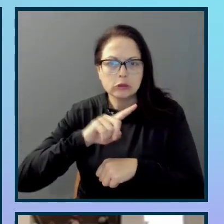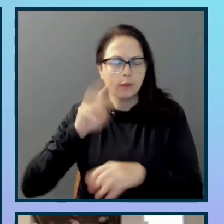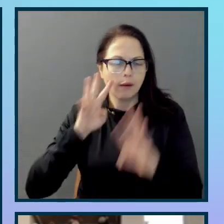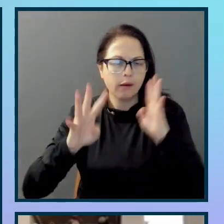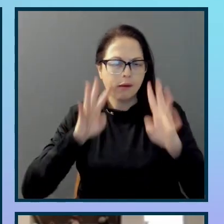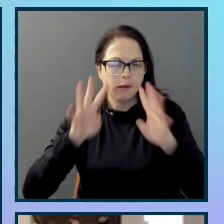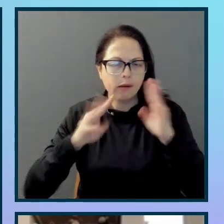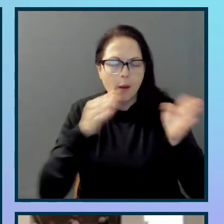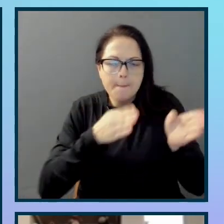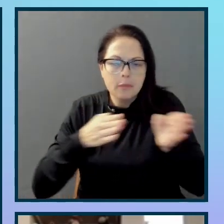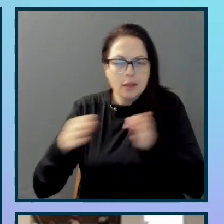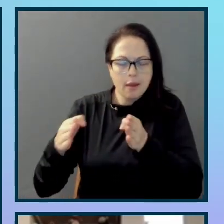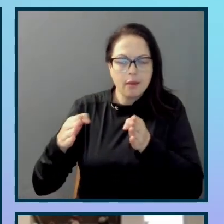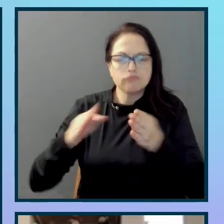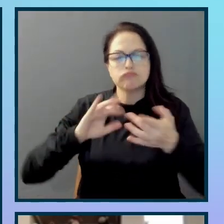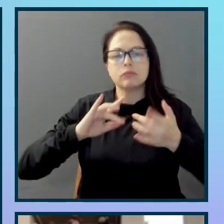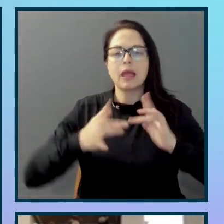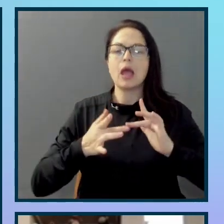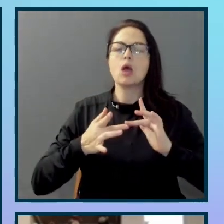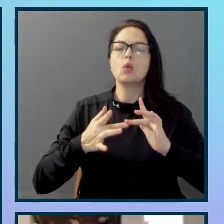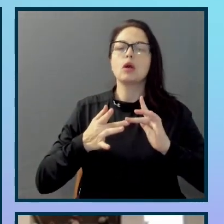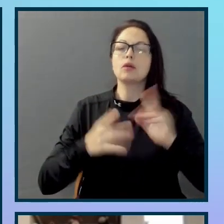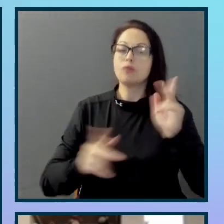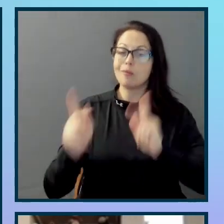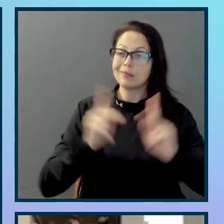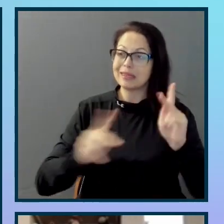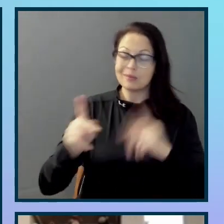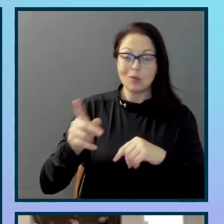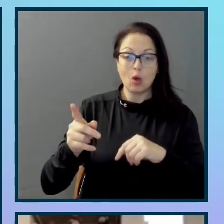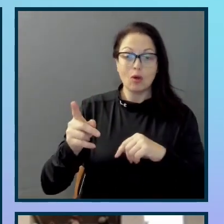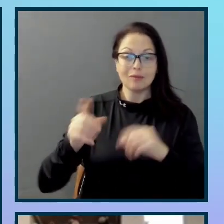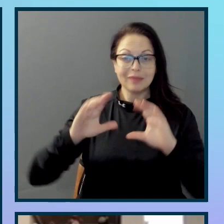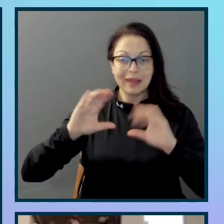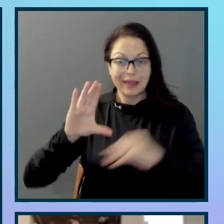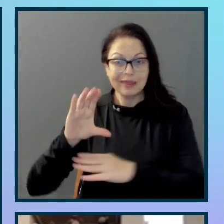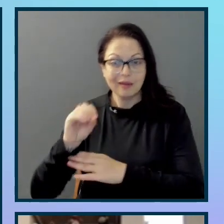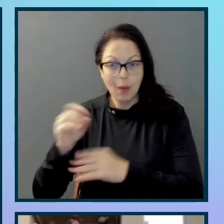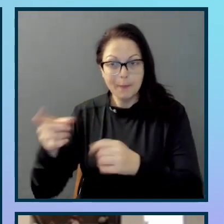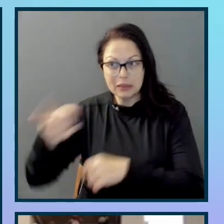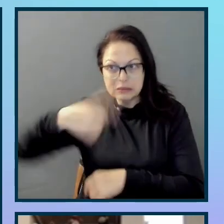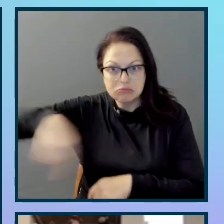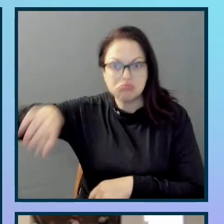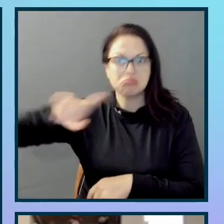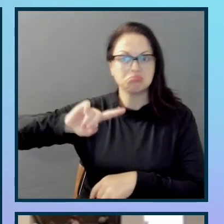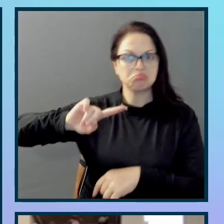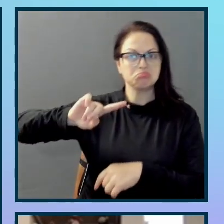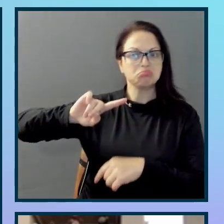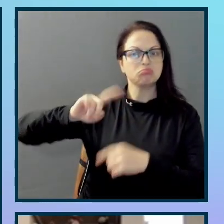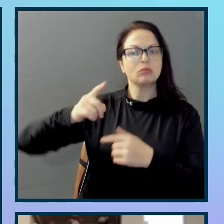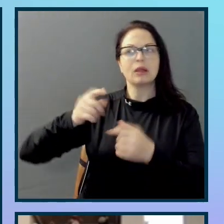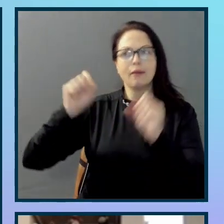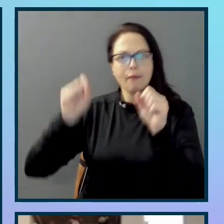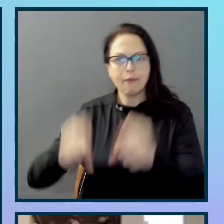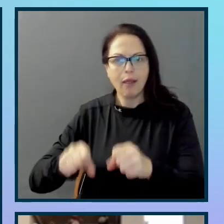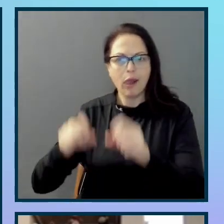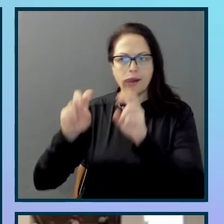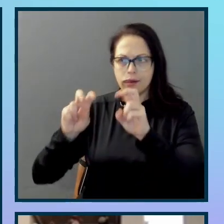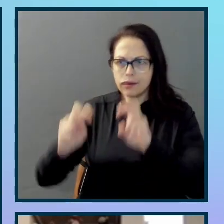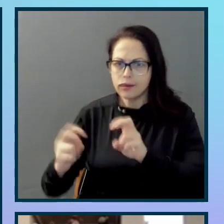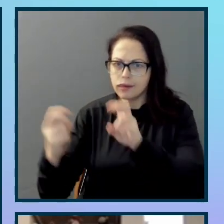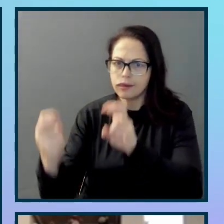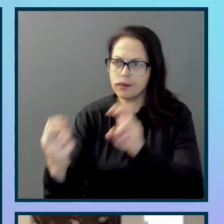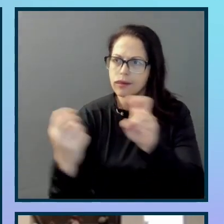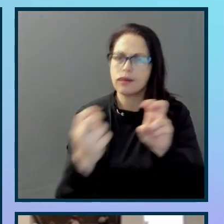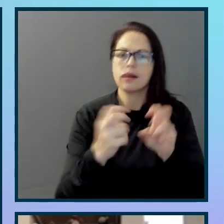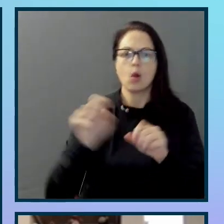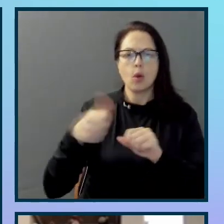network of like-minded people throughout the company who can drive conversations within each of their teams. By